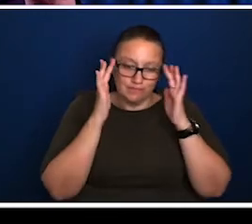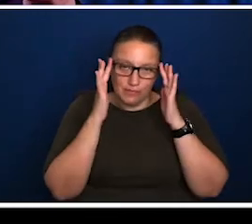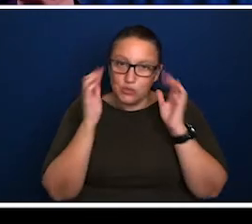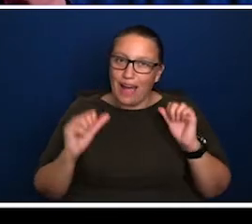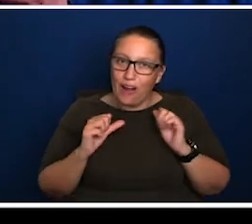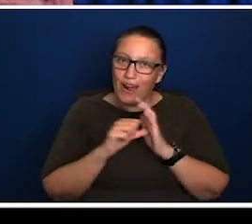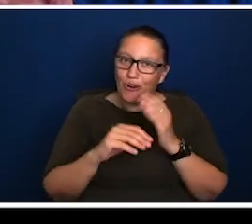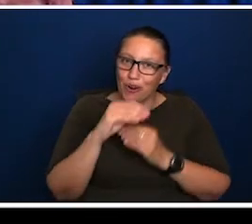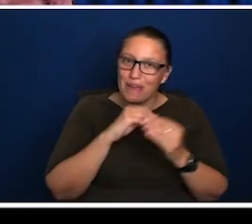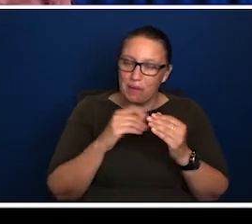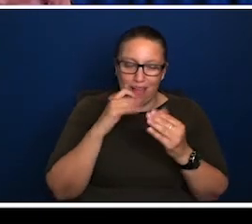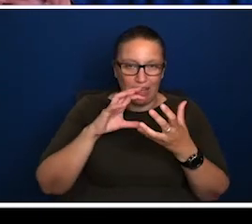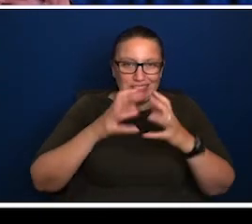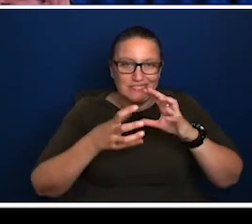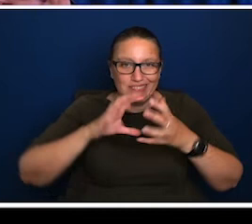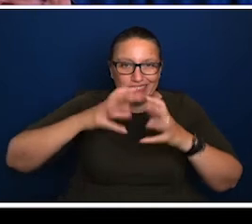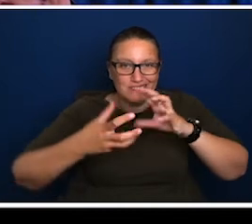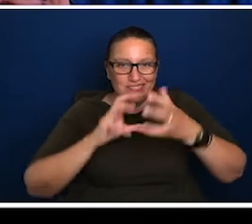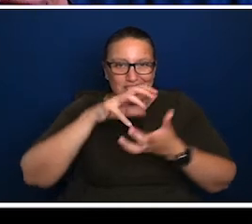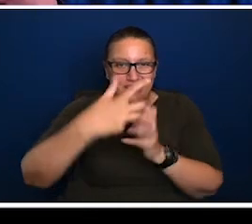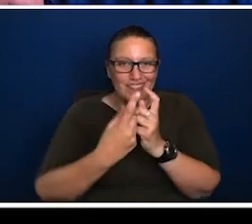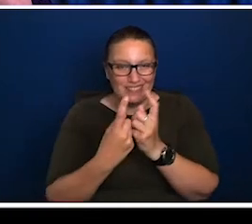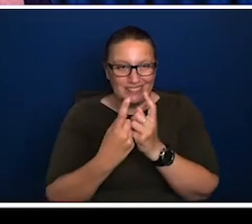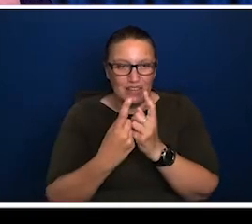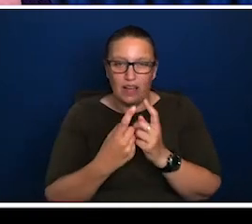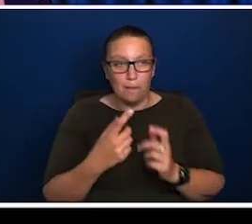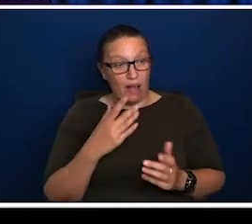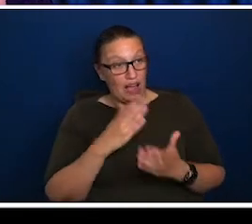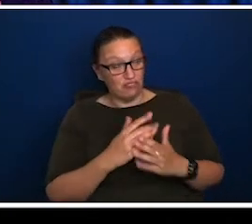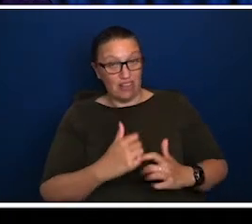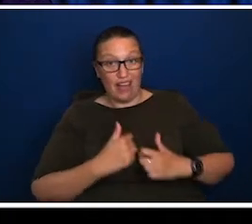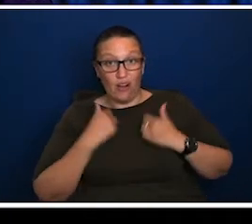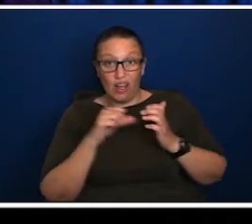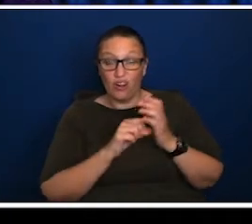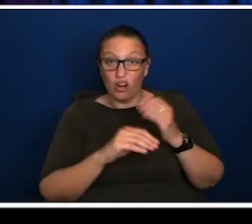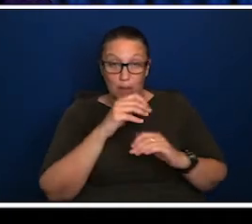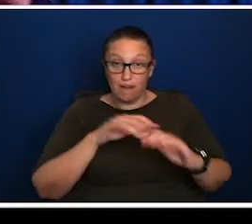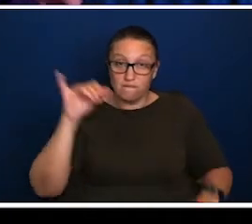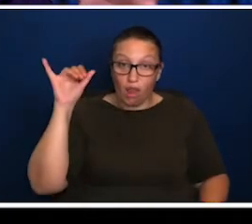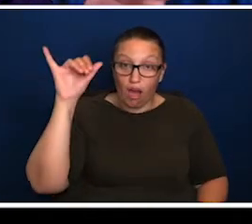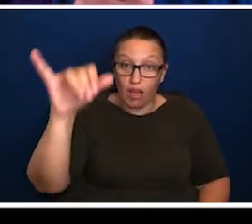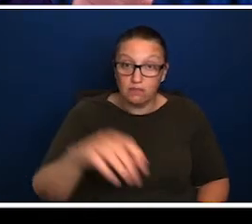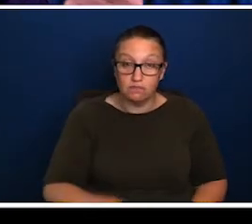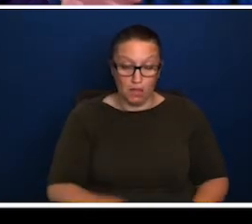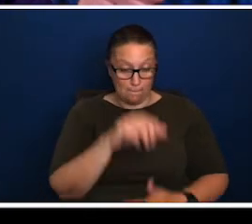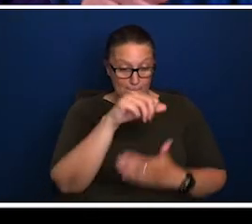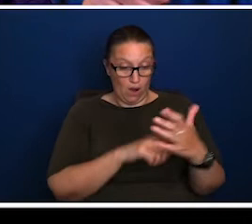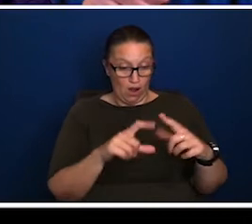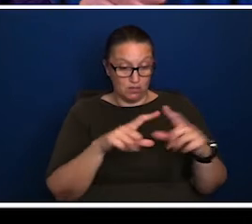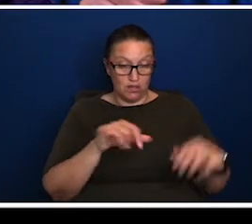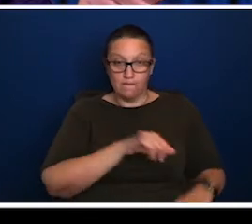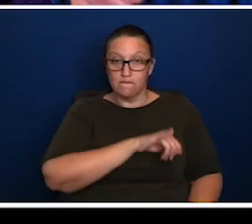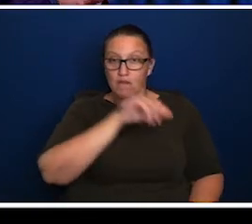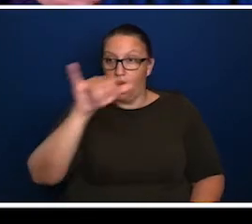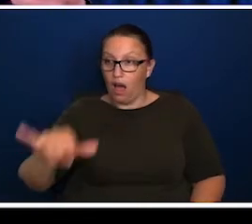Rubik's cube of a, of an economy, uh, not in the buying an airline ticket, flying from